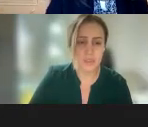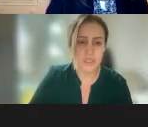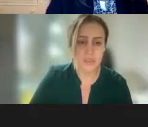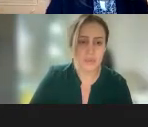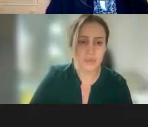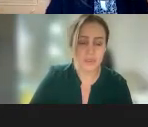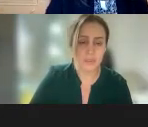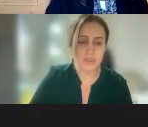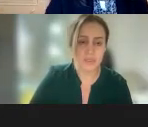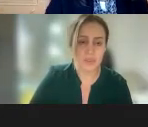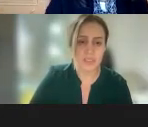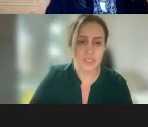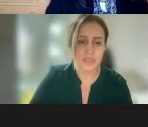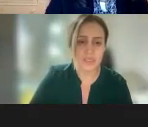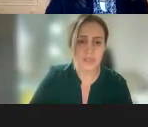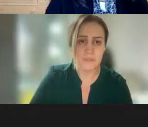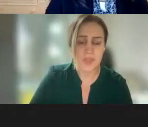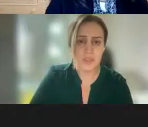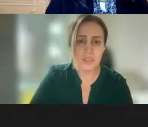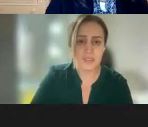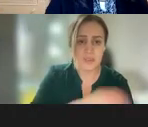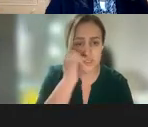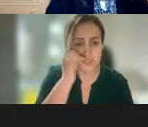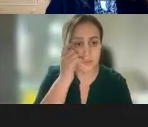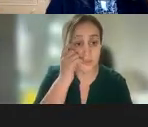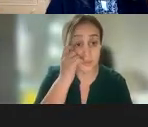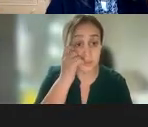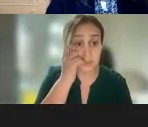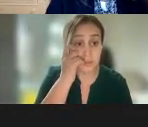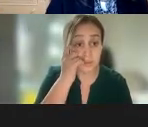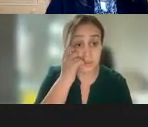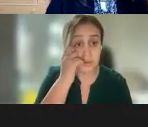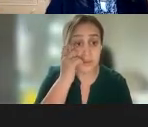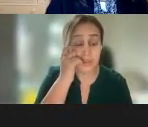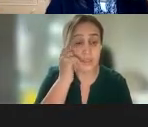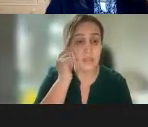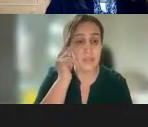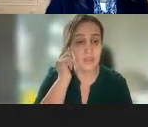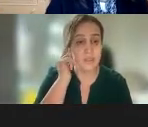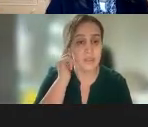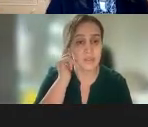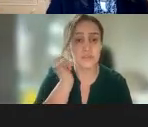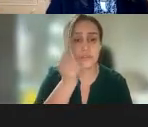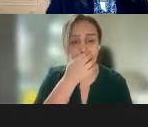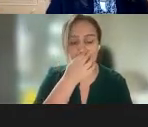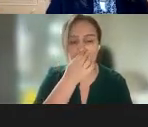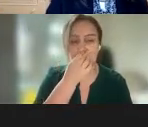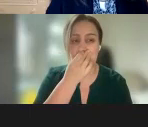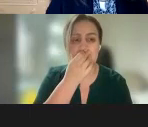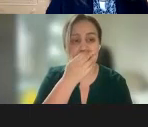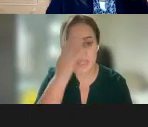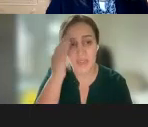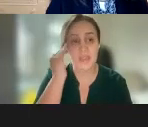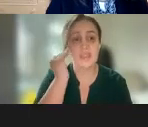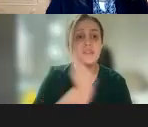funding decisions, regulatory rulemakings, and distribute and, excuse me, demonstrate the fair